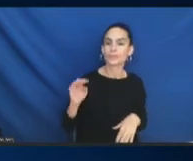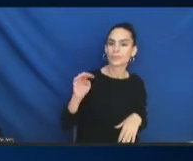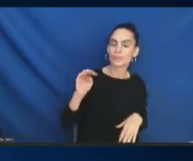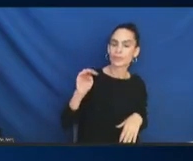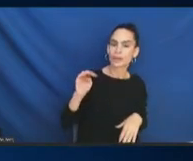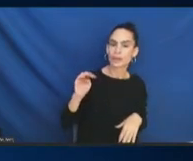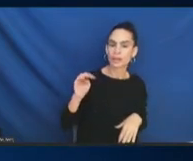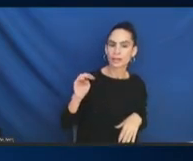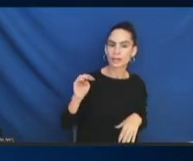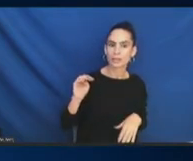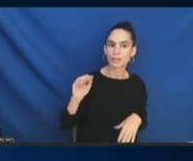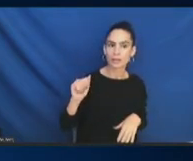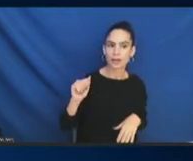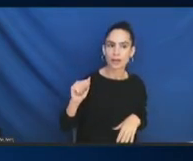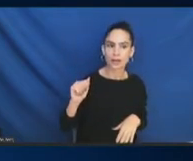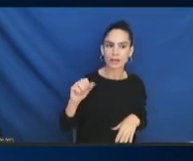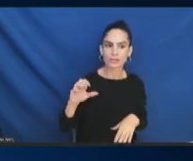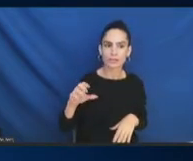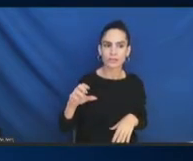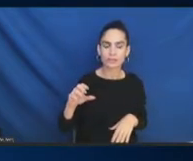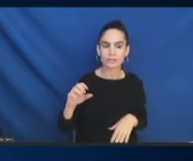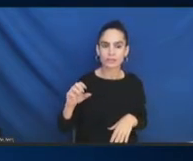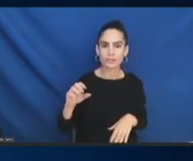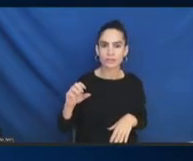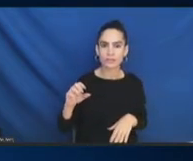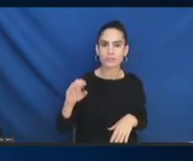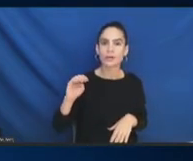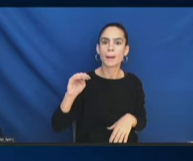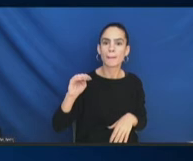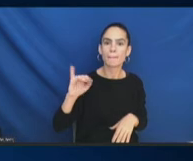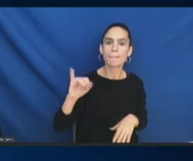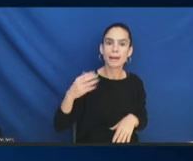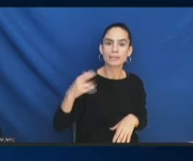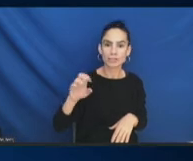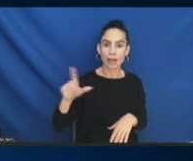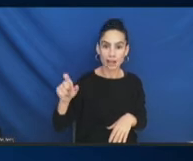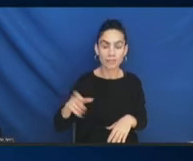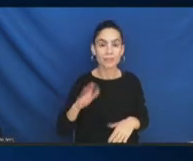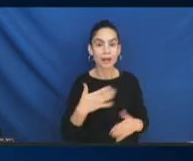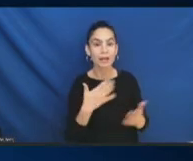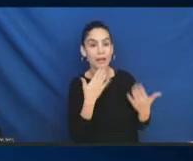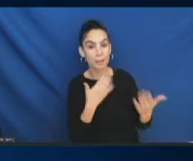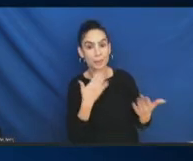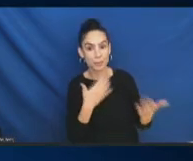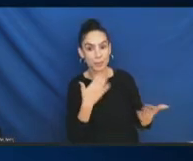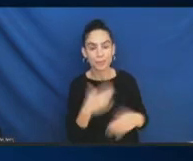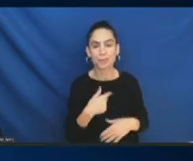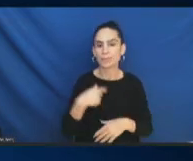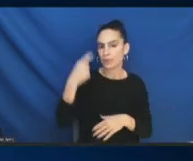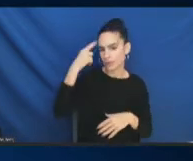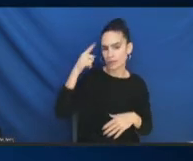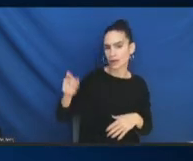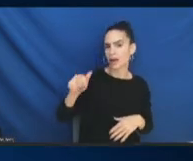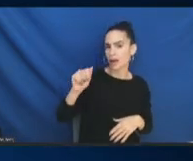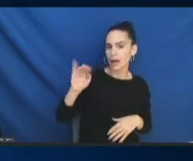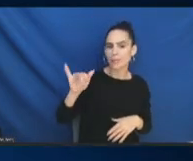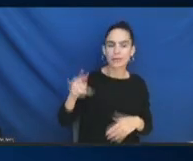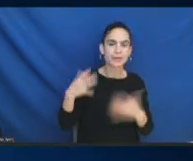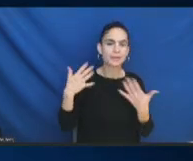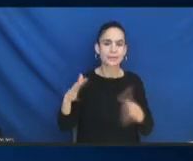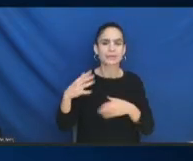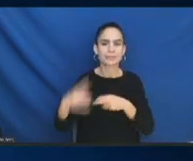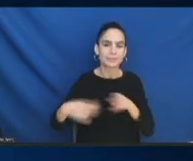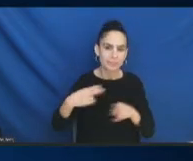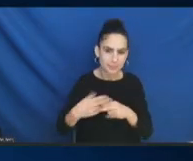Thank you. I think Amy covered some of what I was going to address regarding COFA migrants, so I'll let that go.